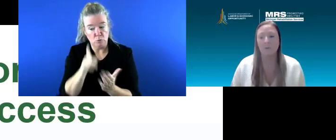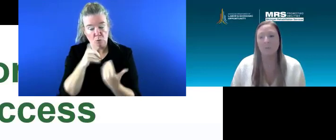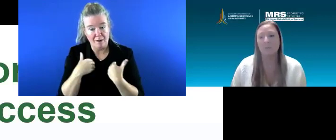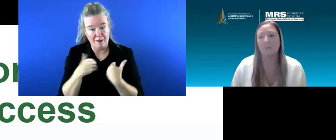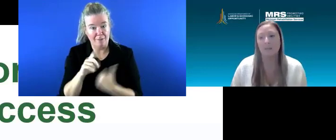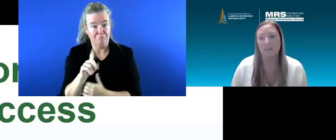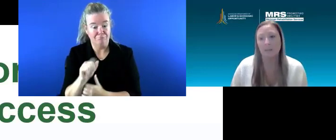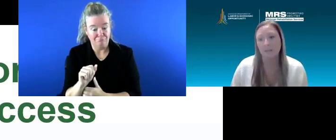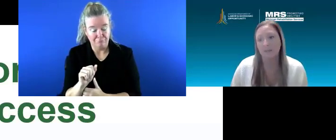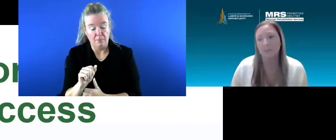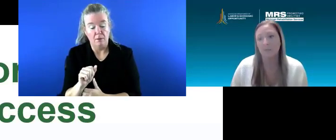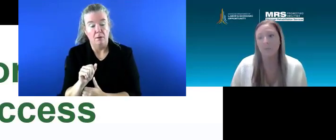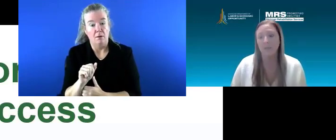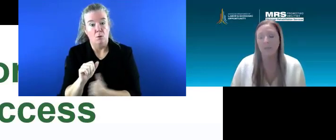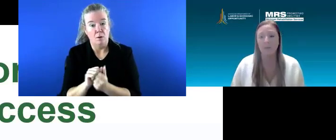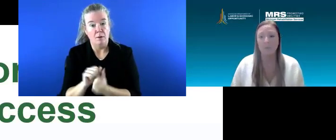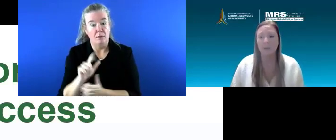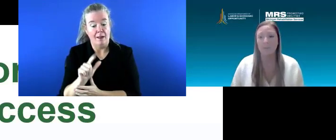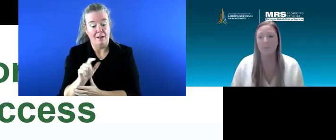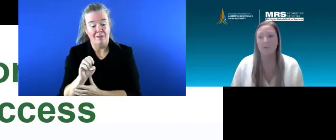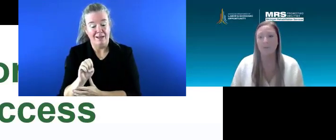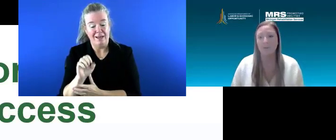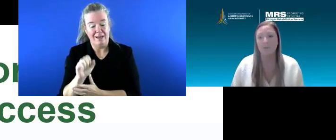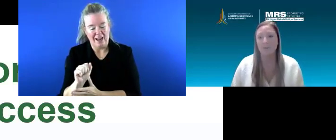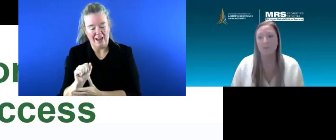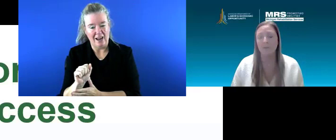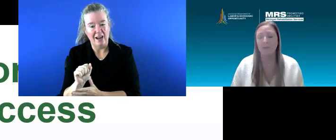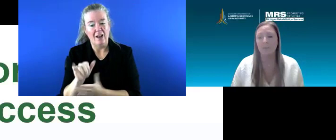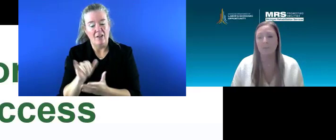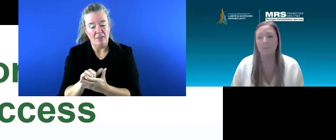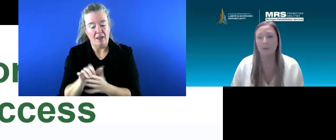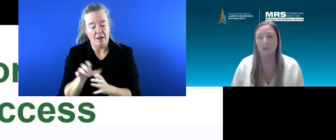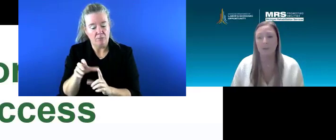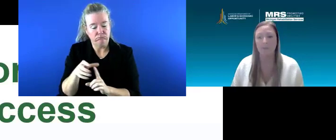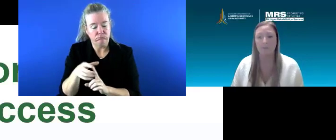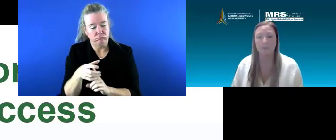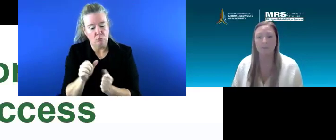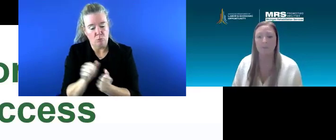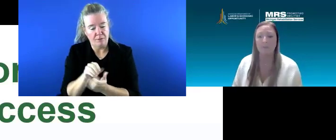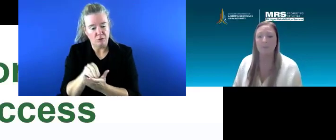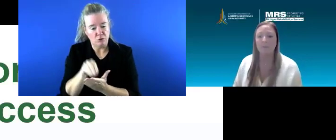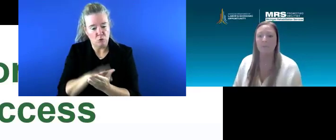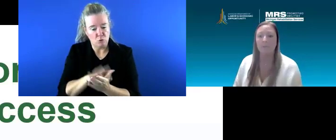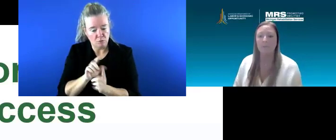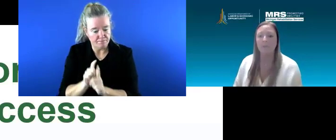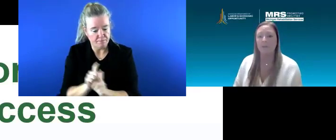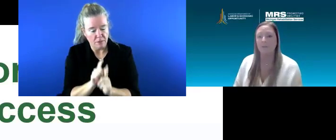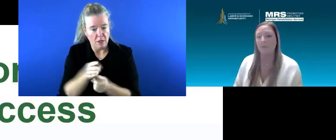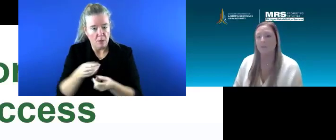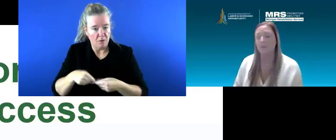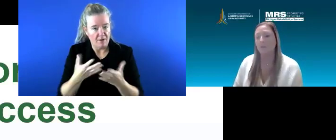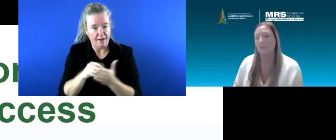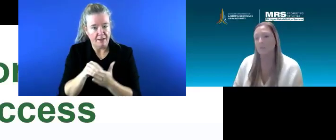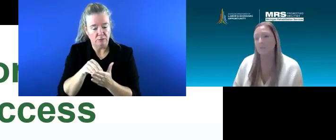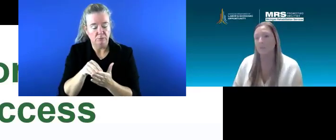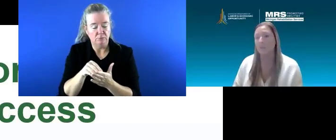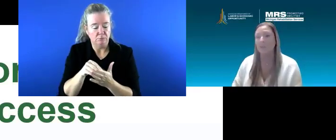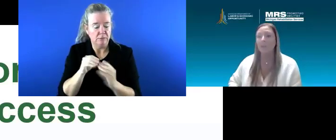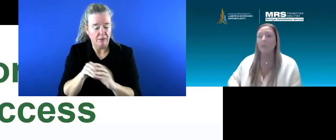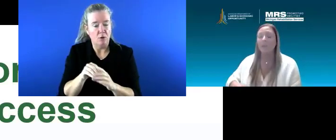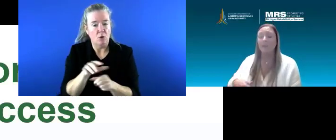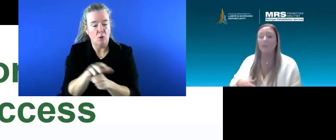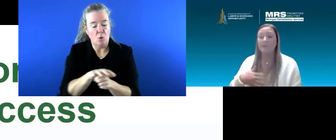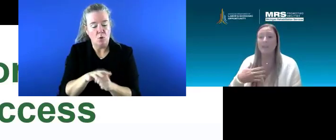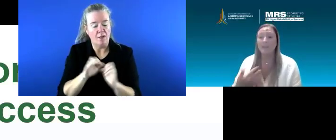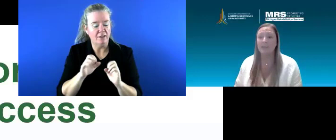are working with the LEAs. So they are wrapped around that student and providing that service in their local education agency.